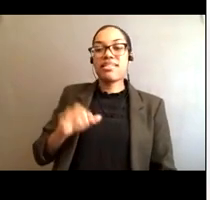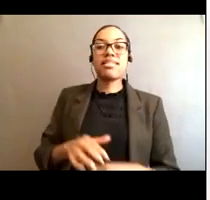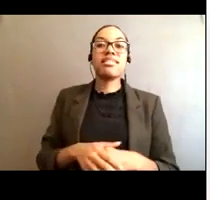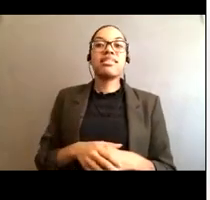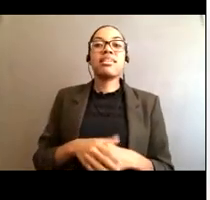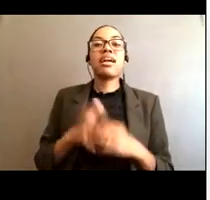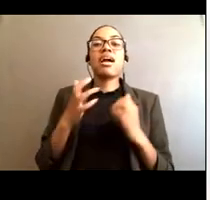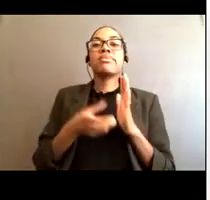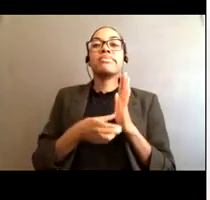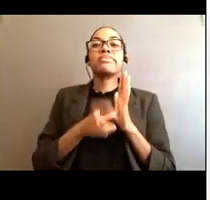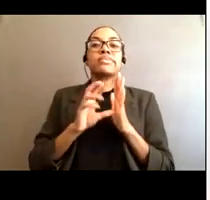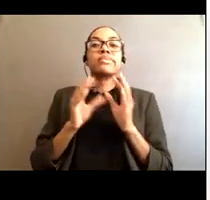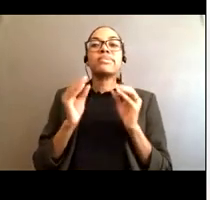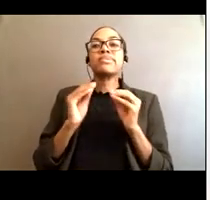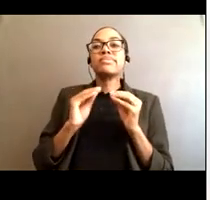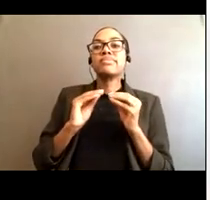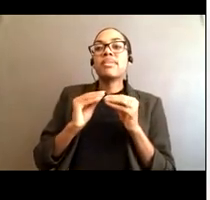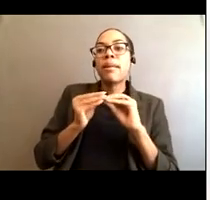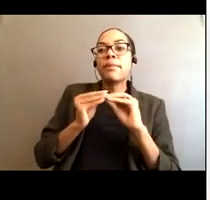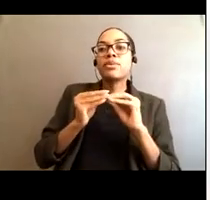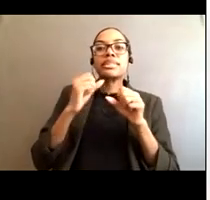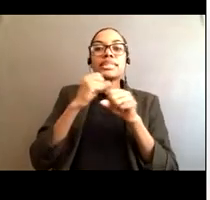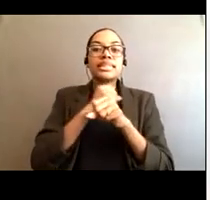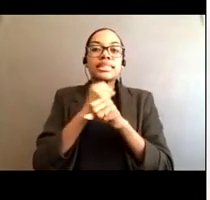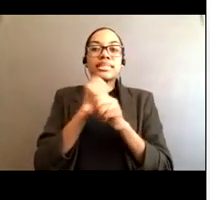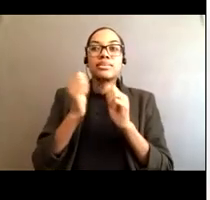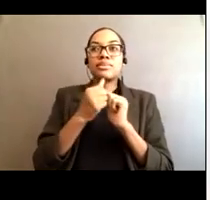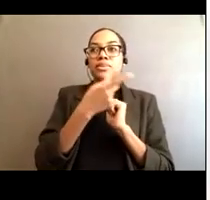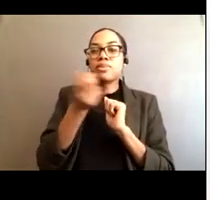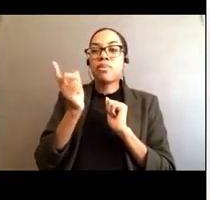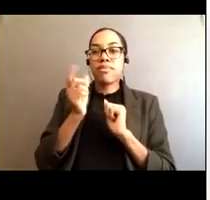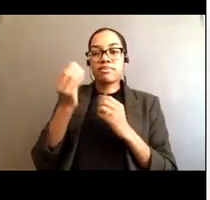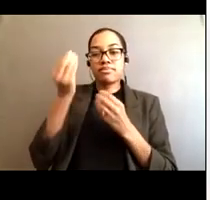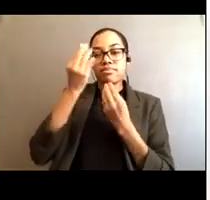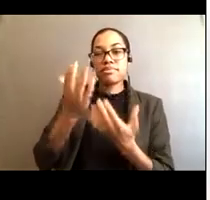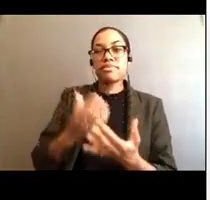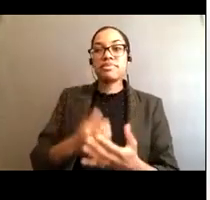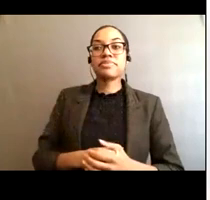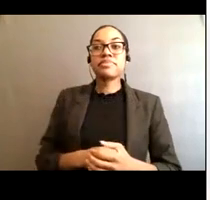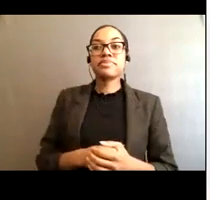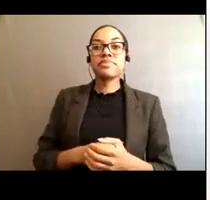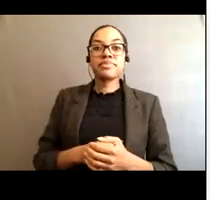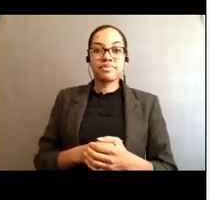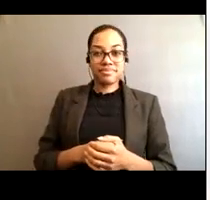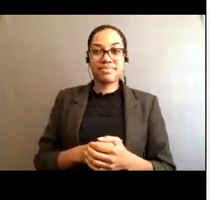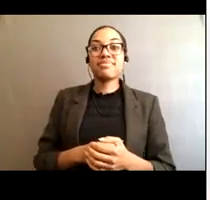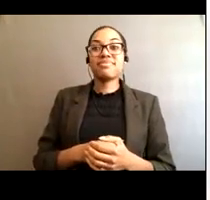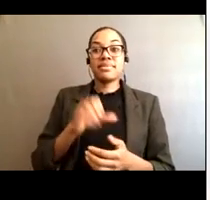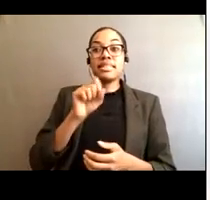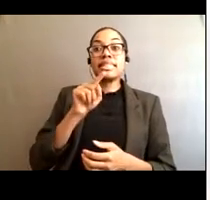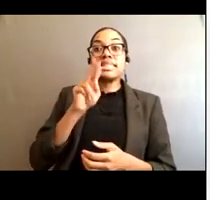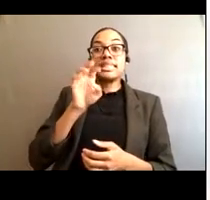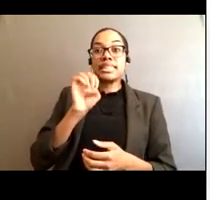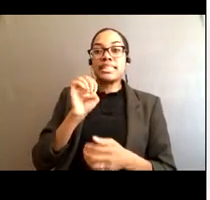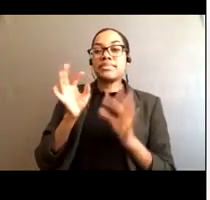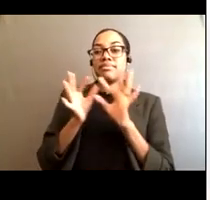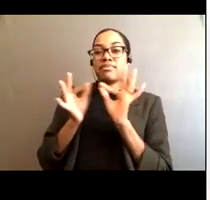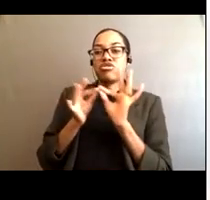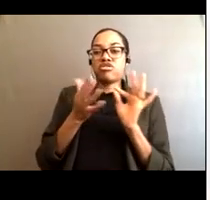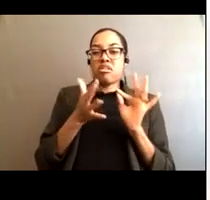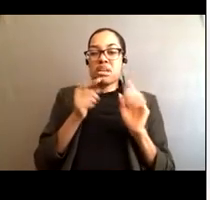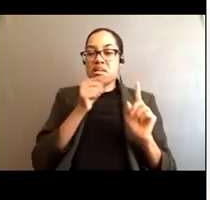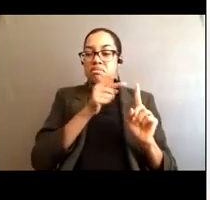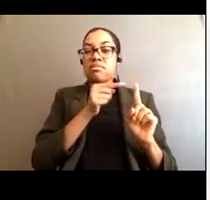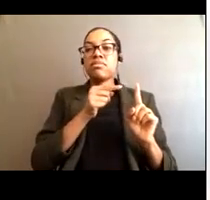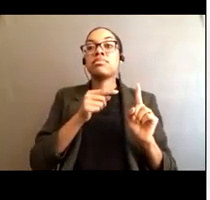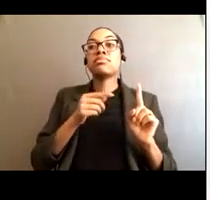a few statistics and rip current events with you. So as Steve mentioned, nationally, 80